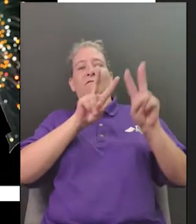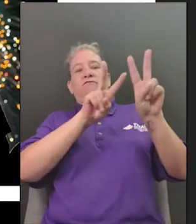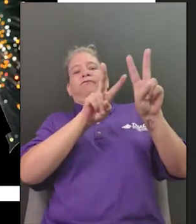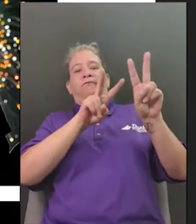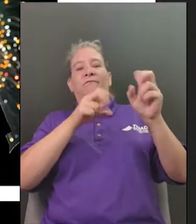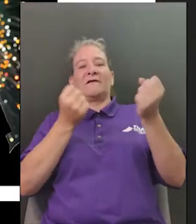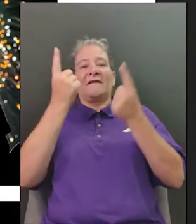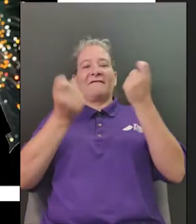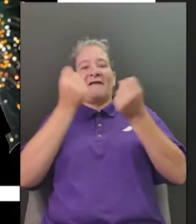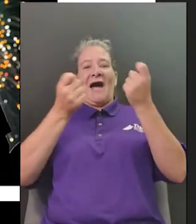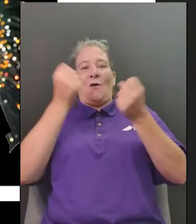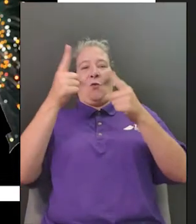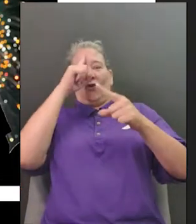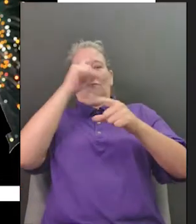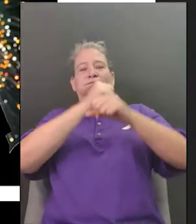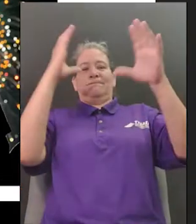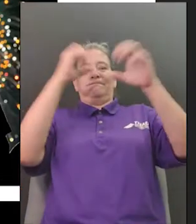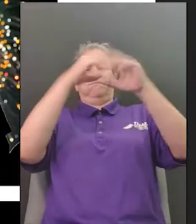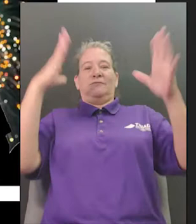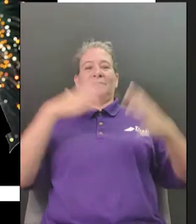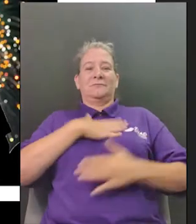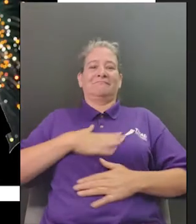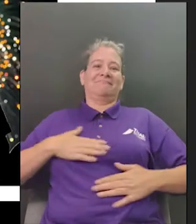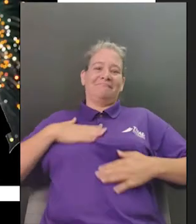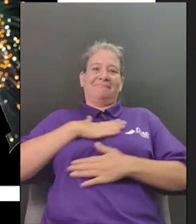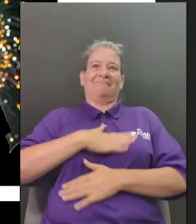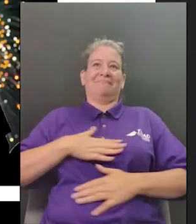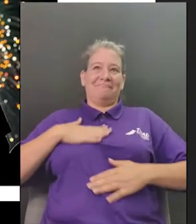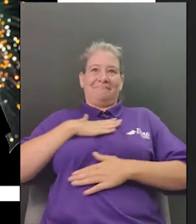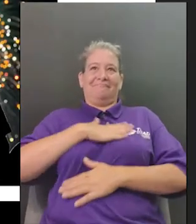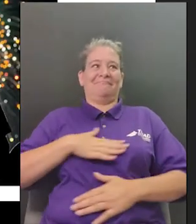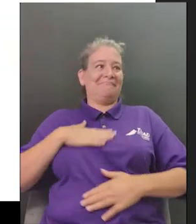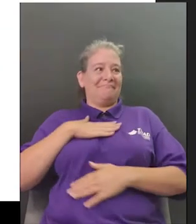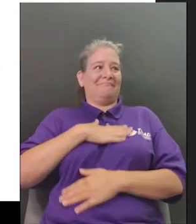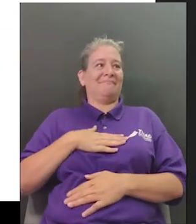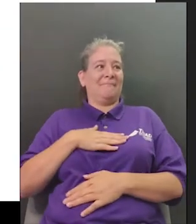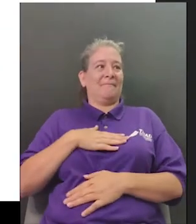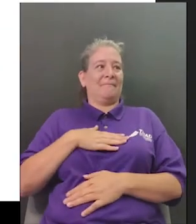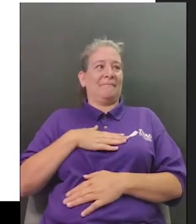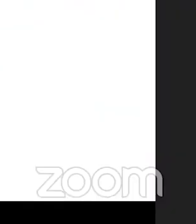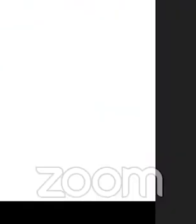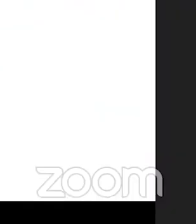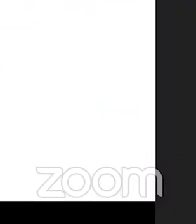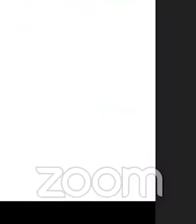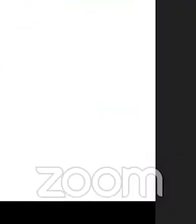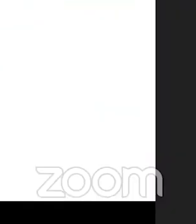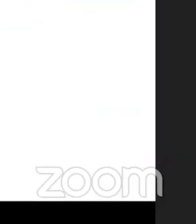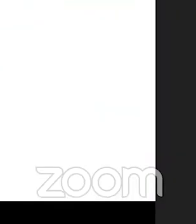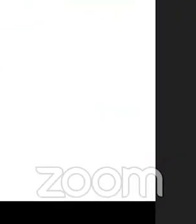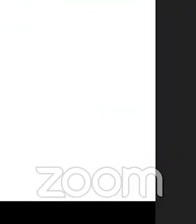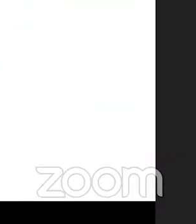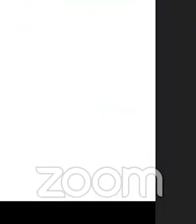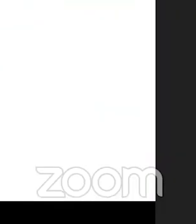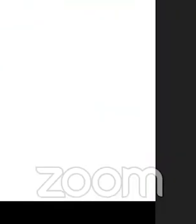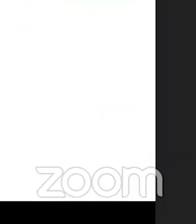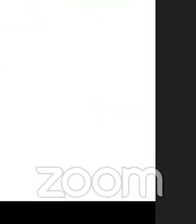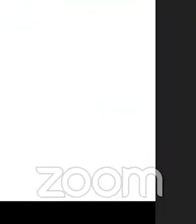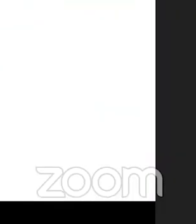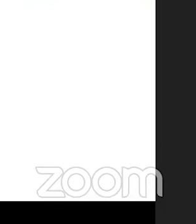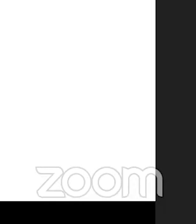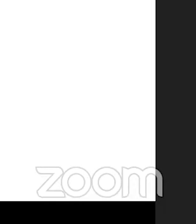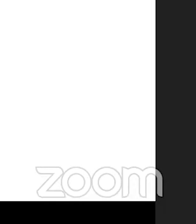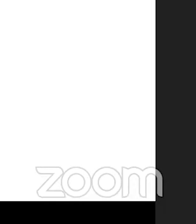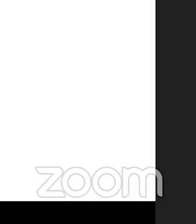obama enjoying watching the fireworks on the national mall and this is